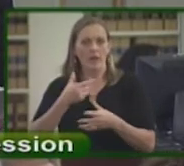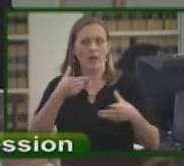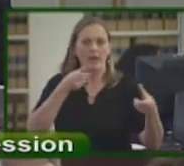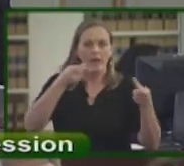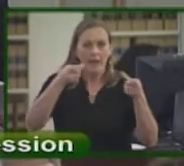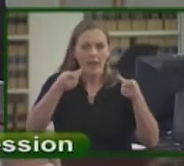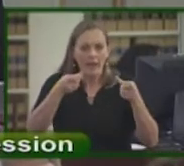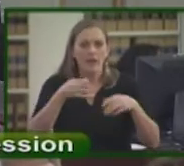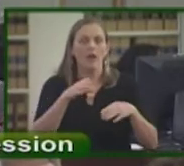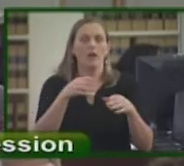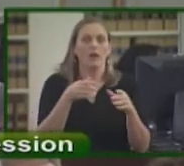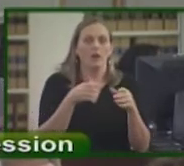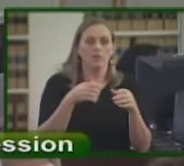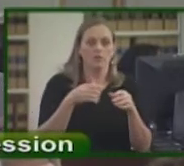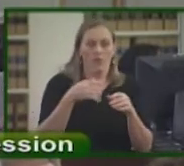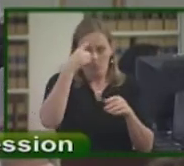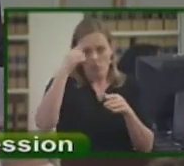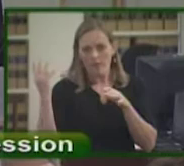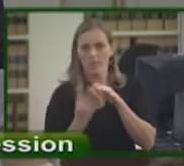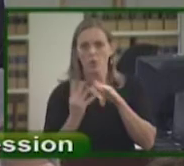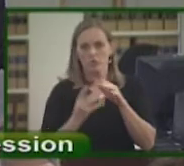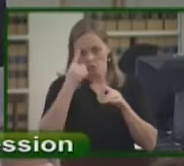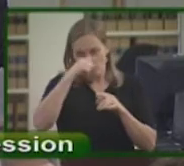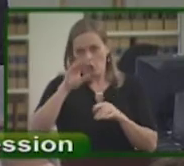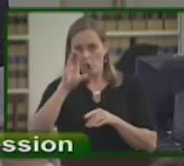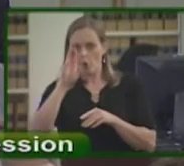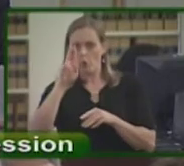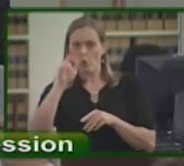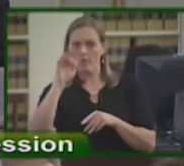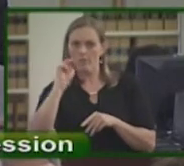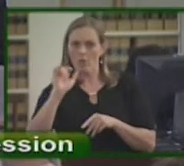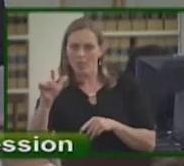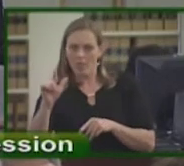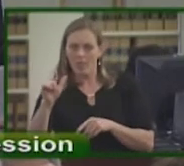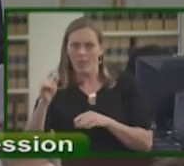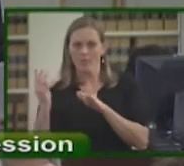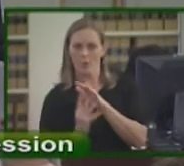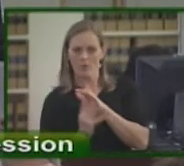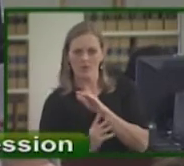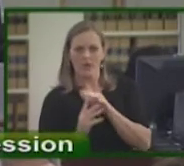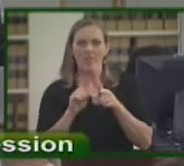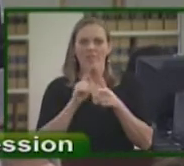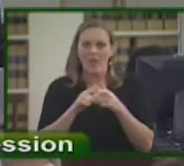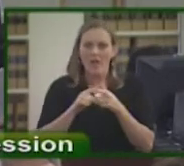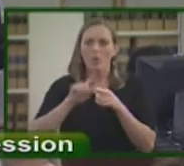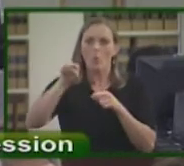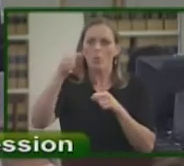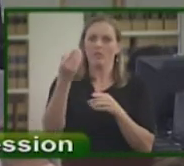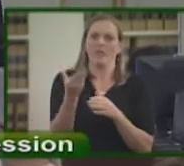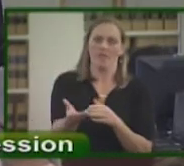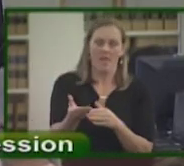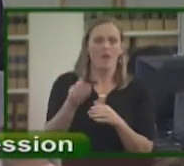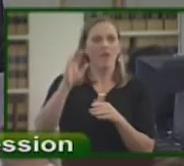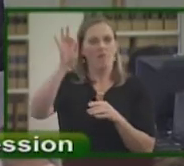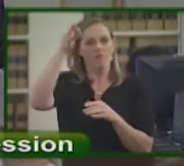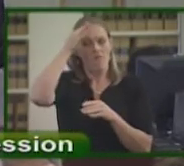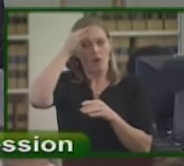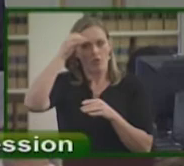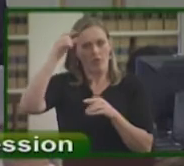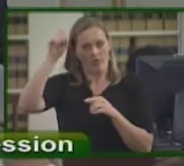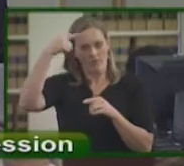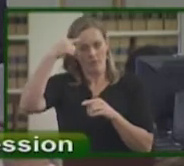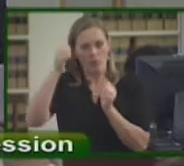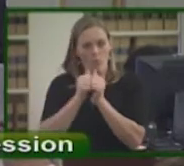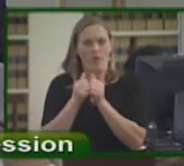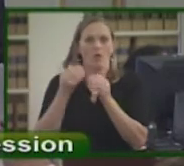criminal immigration, then, and only then, would the federal government, after the proper